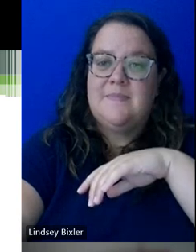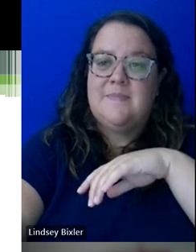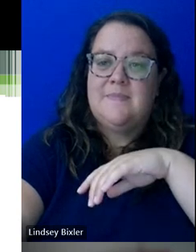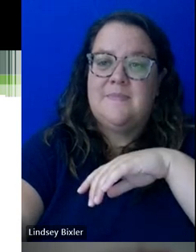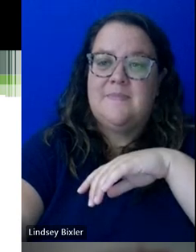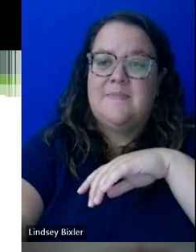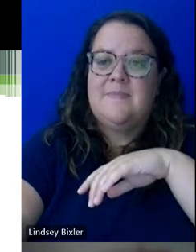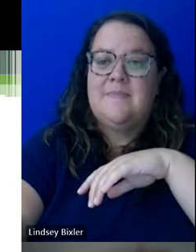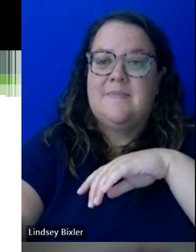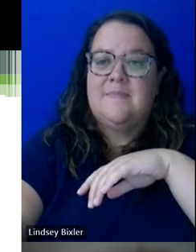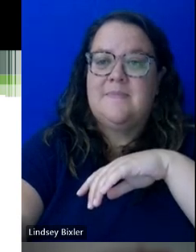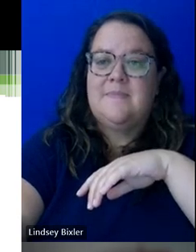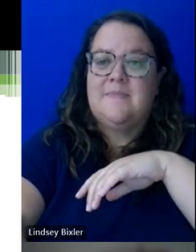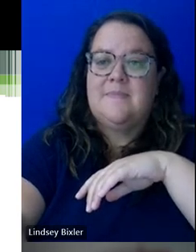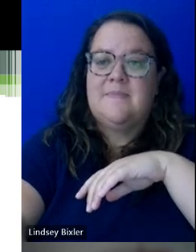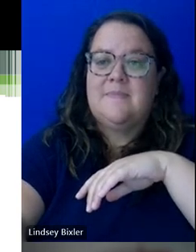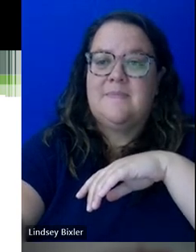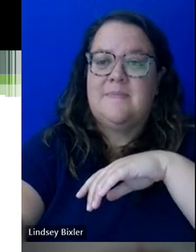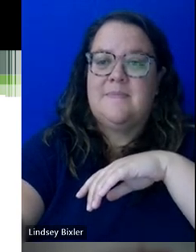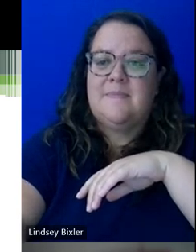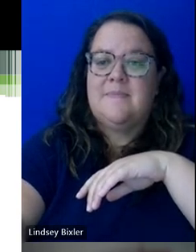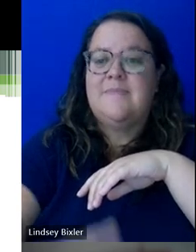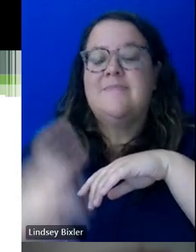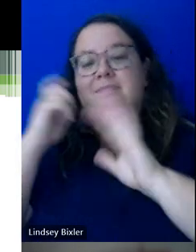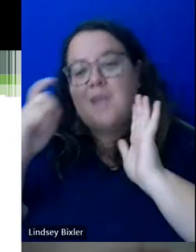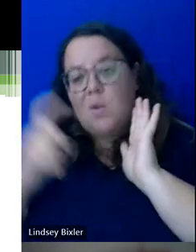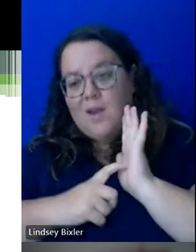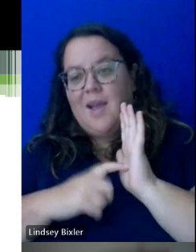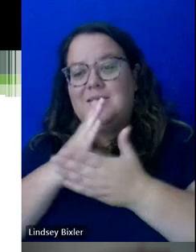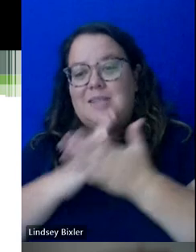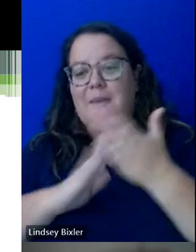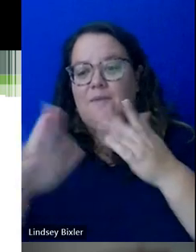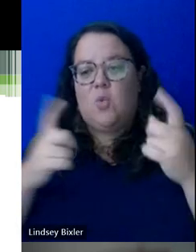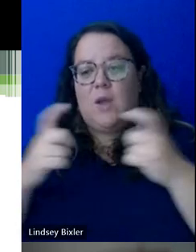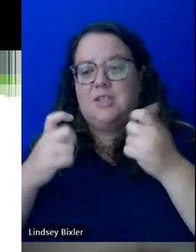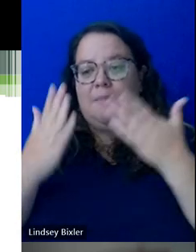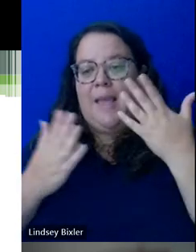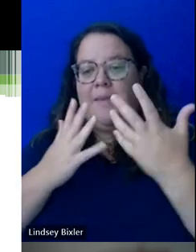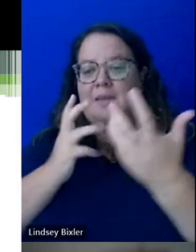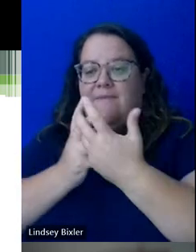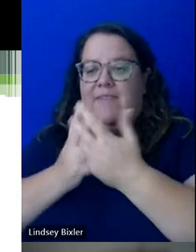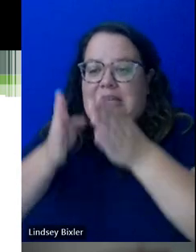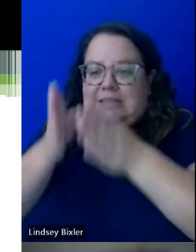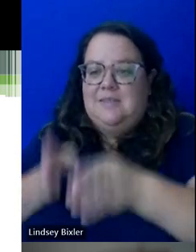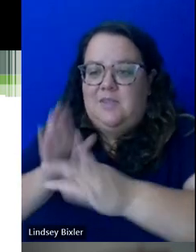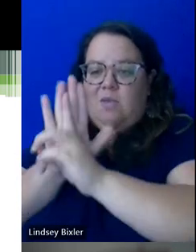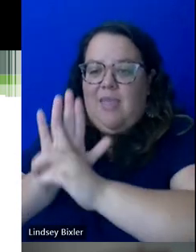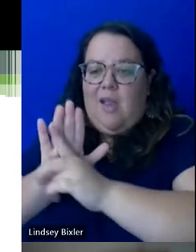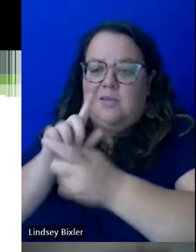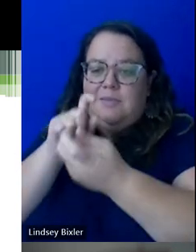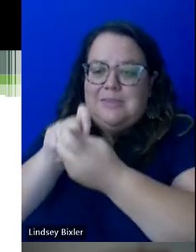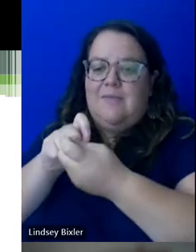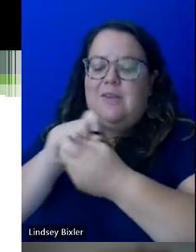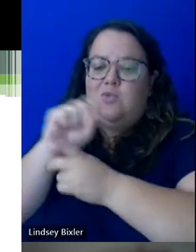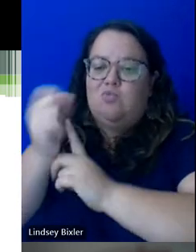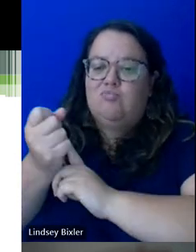one might ask could also be related to an individual student situation as well. And so, that's certainly understandable.